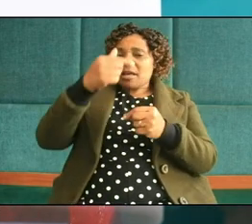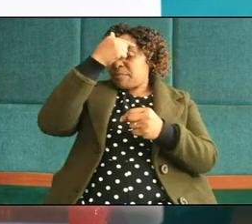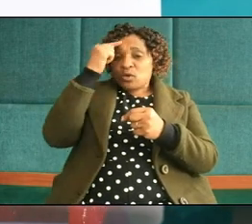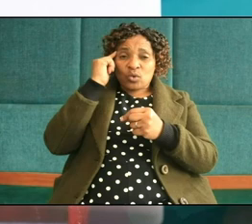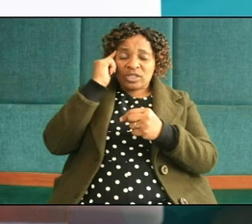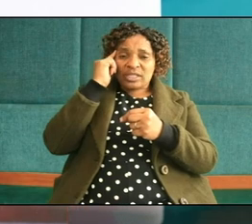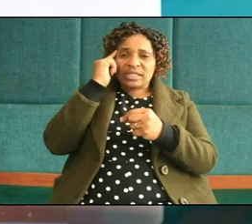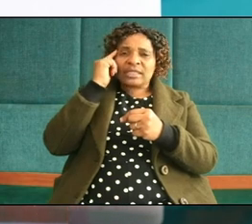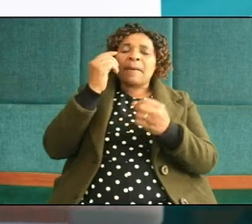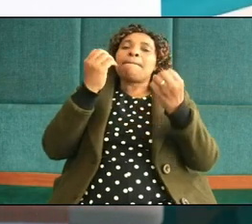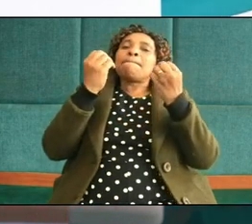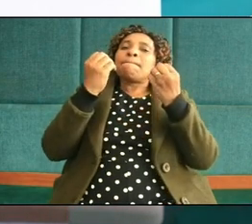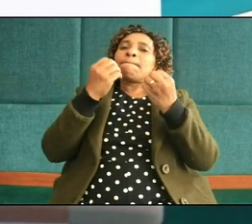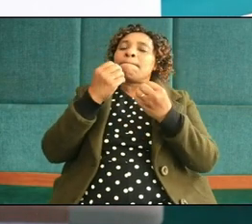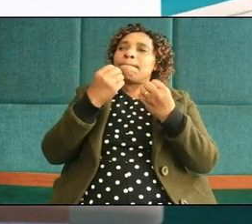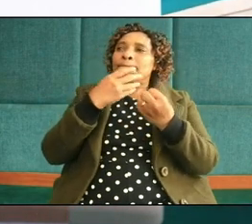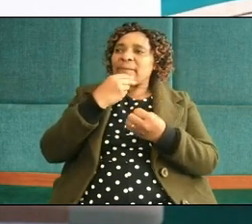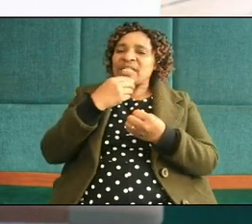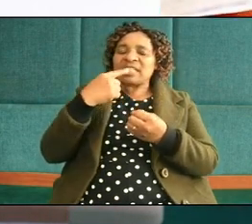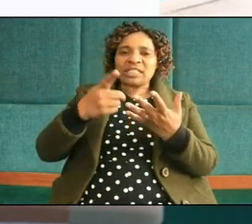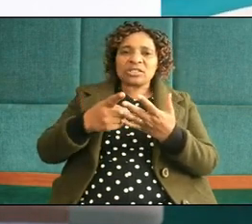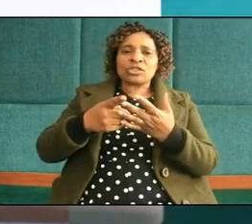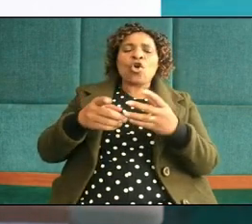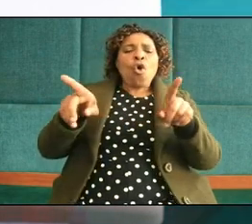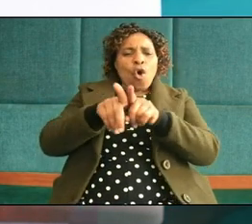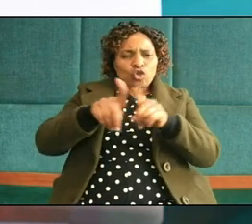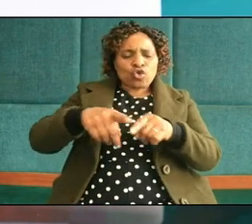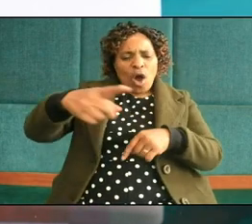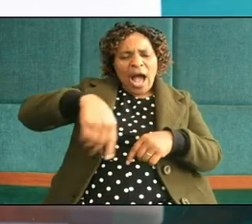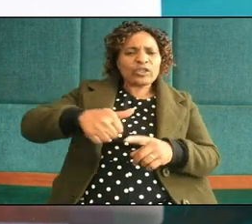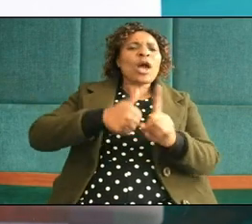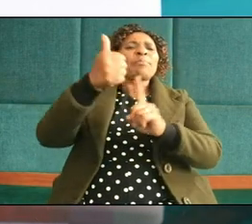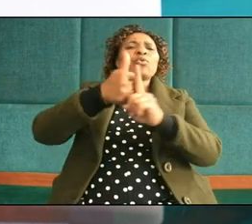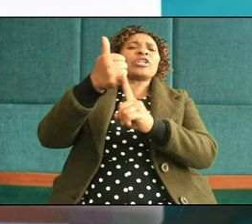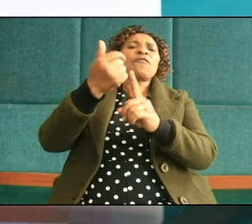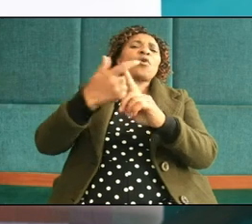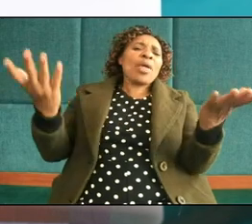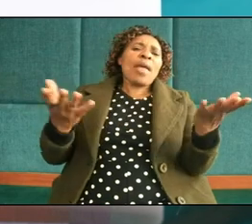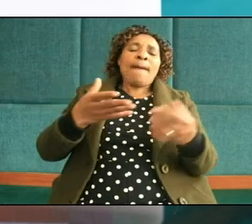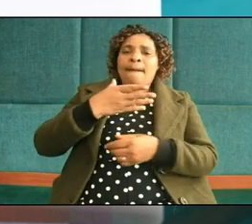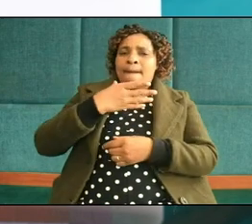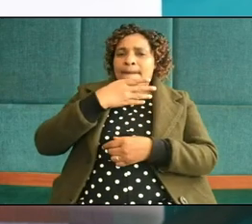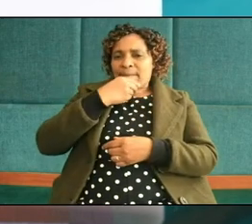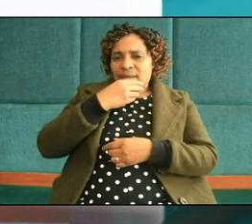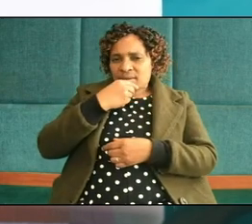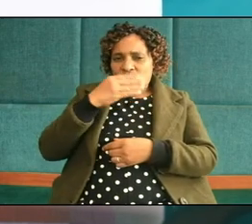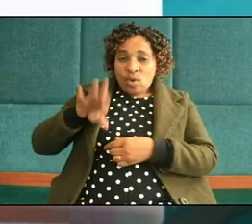men said but we are also abused by women so now